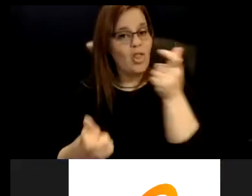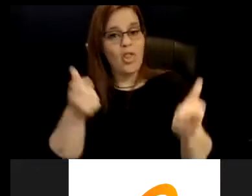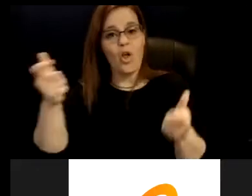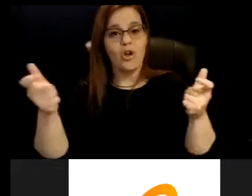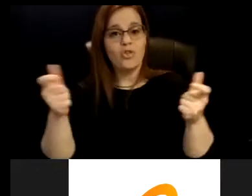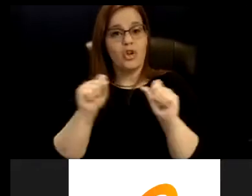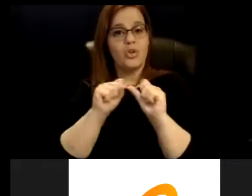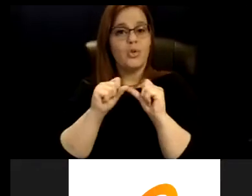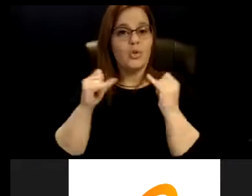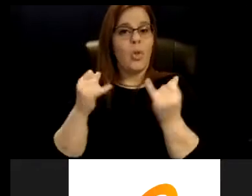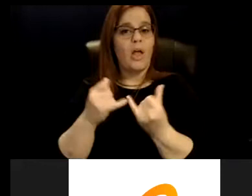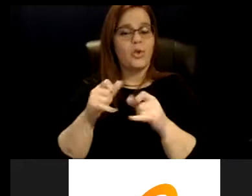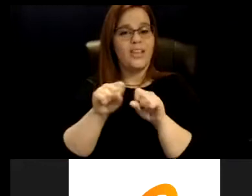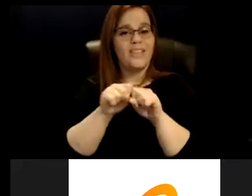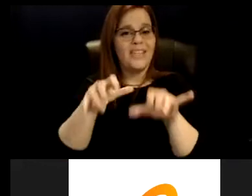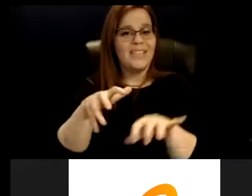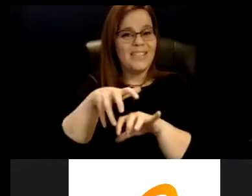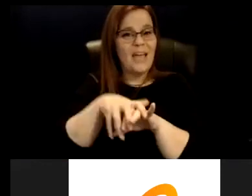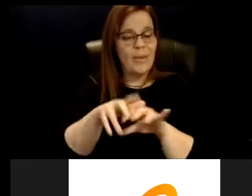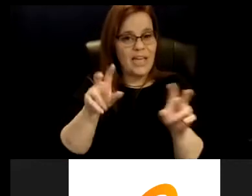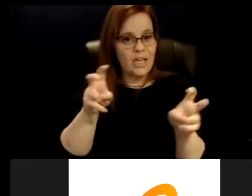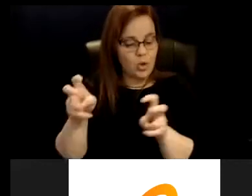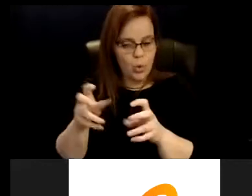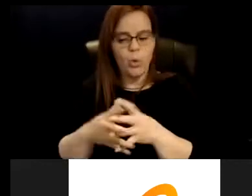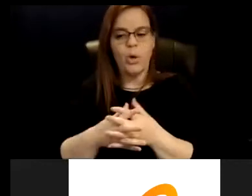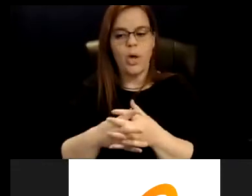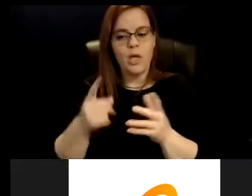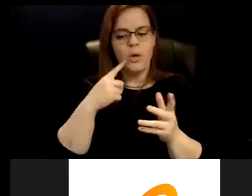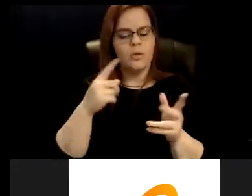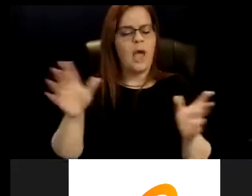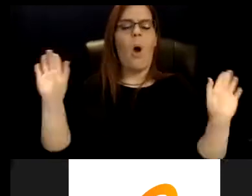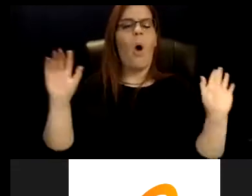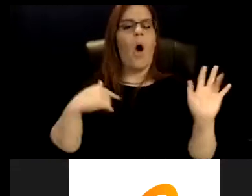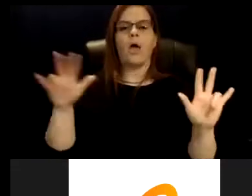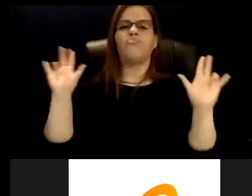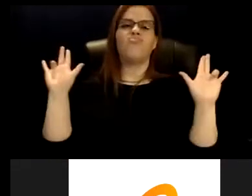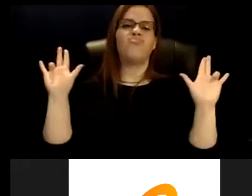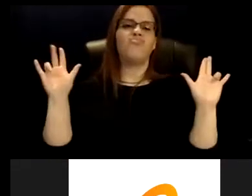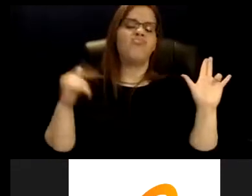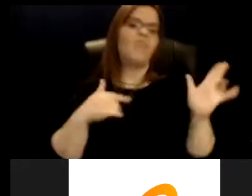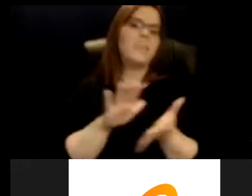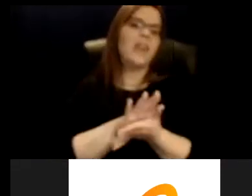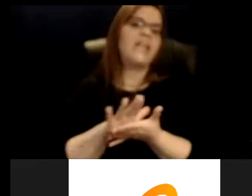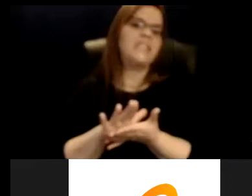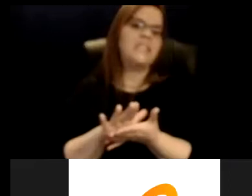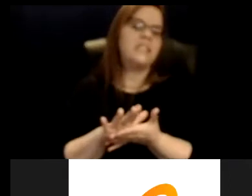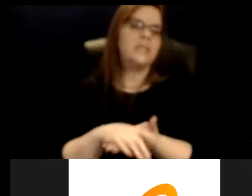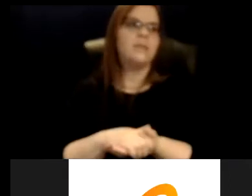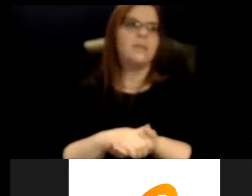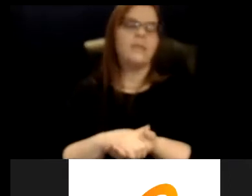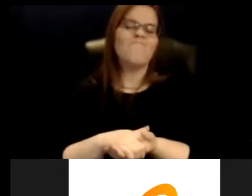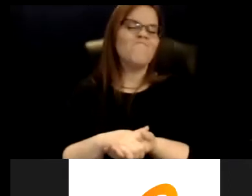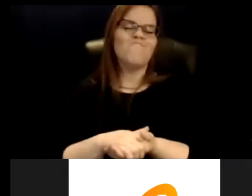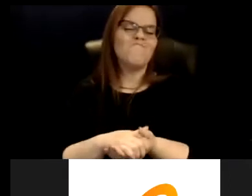issues and you say, I didn't do, you know, I'm, I'm clean and I'm absolved of it. It's probably important to think again.